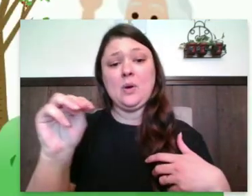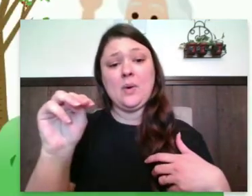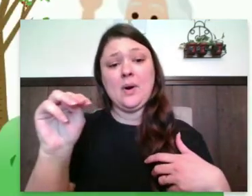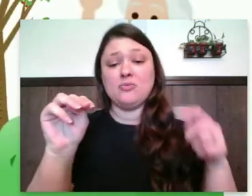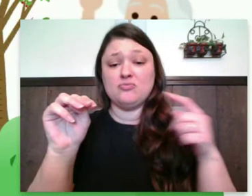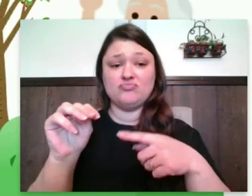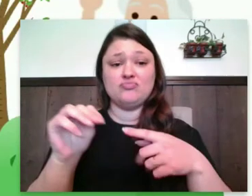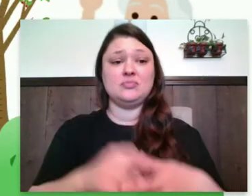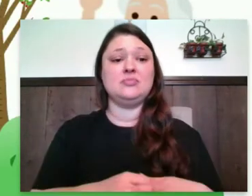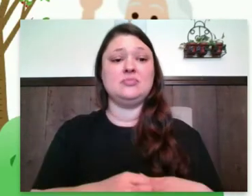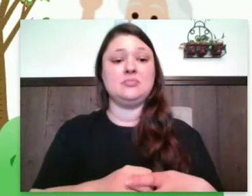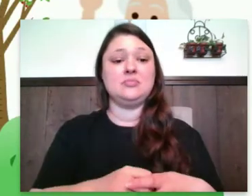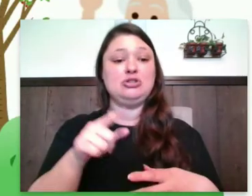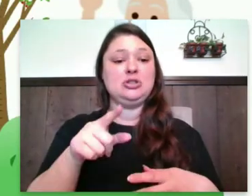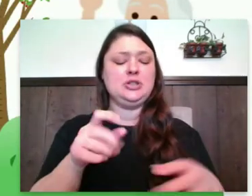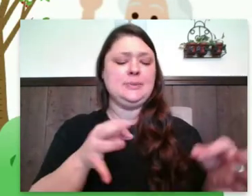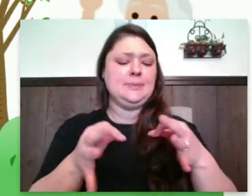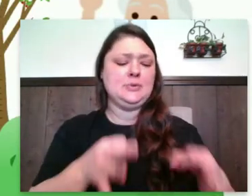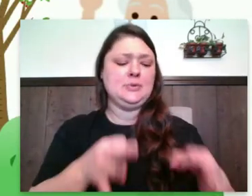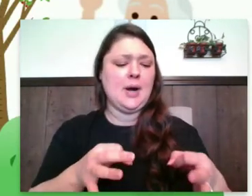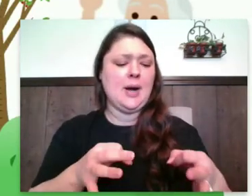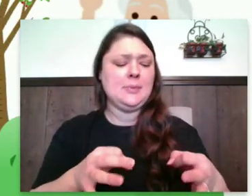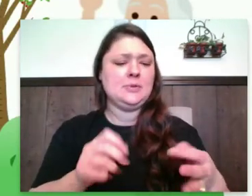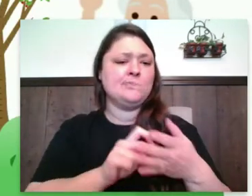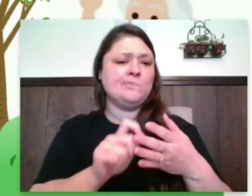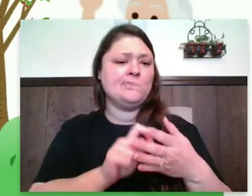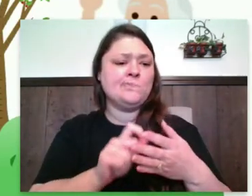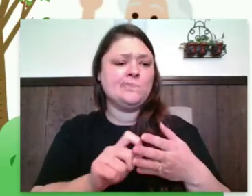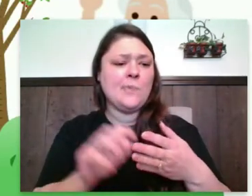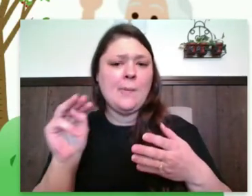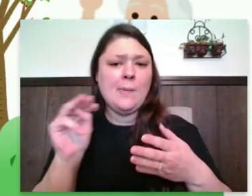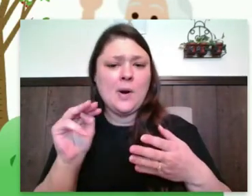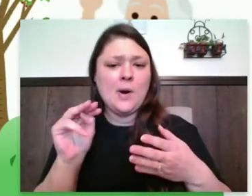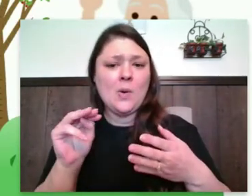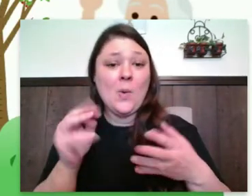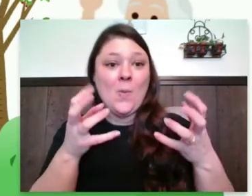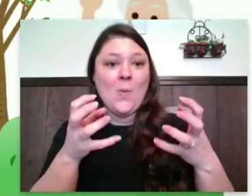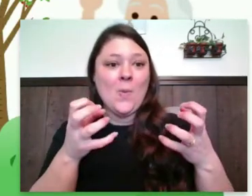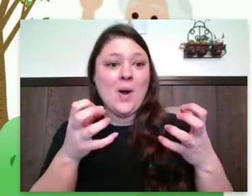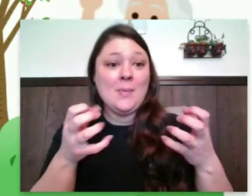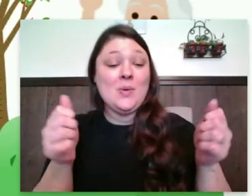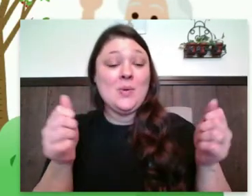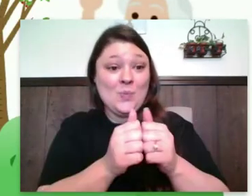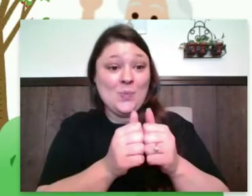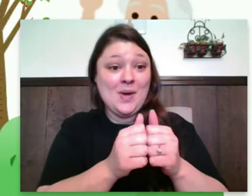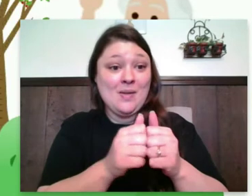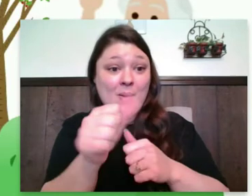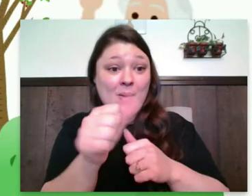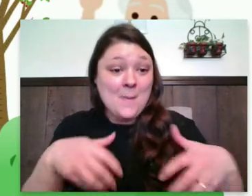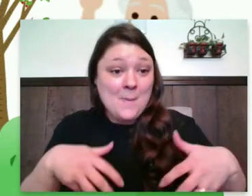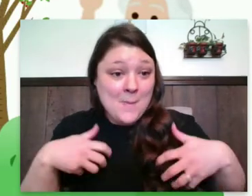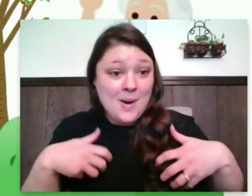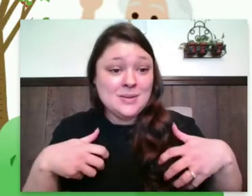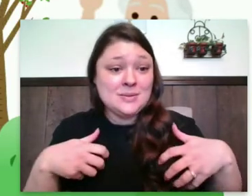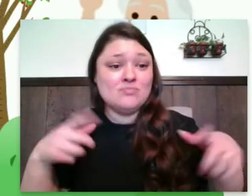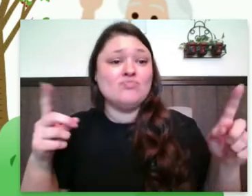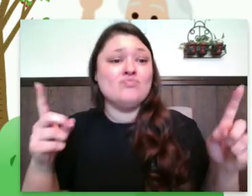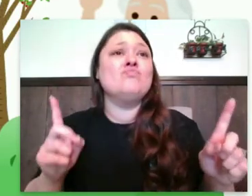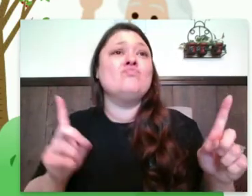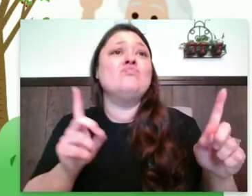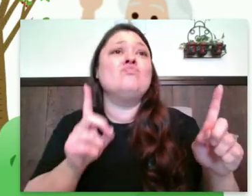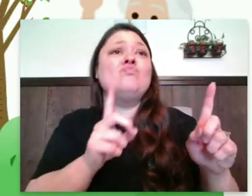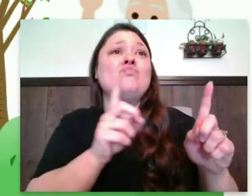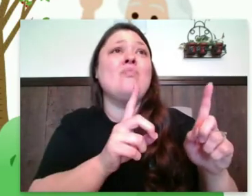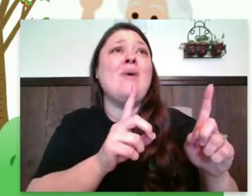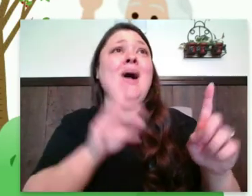Goodall describes, McGregor approached the chimps, grooming in a tree, starved of social contact.